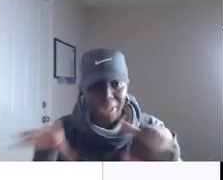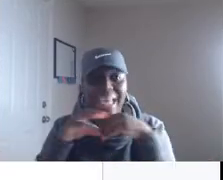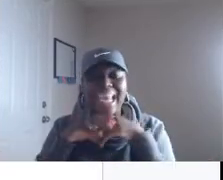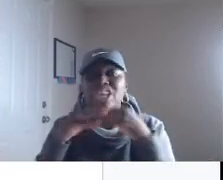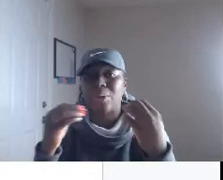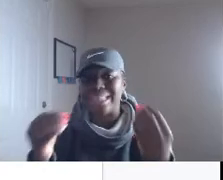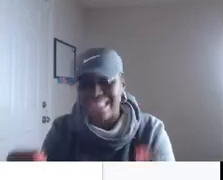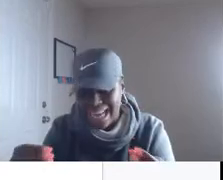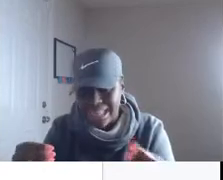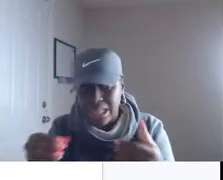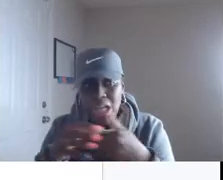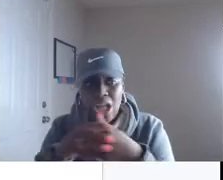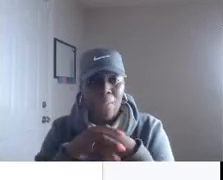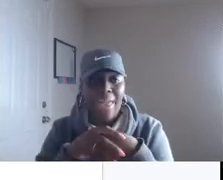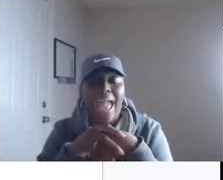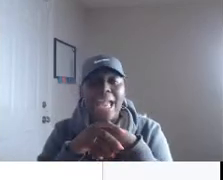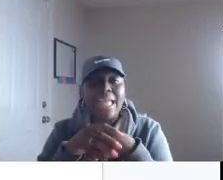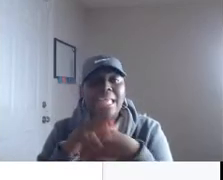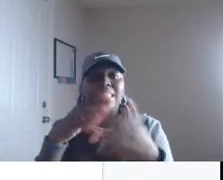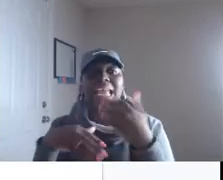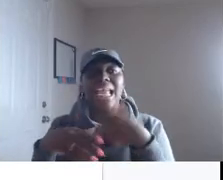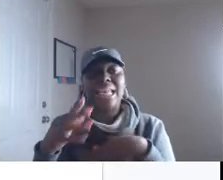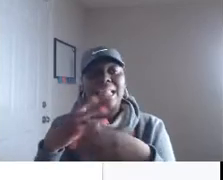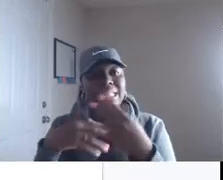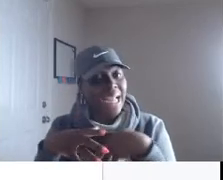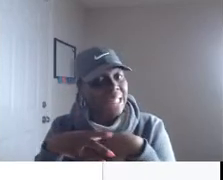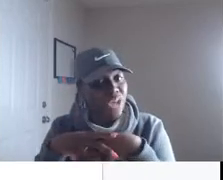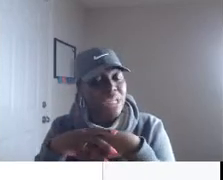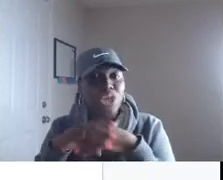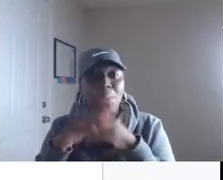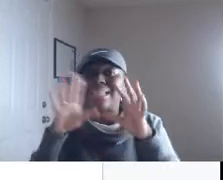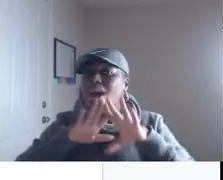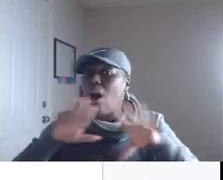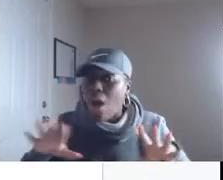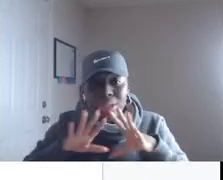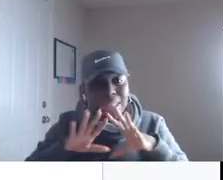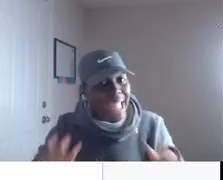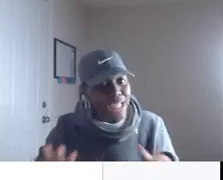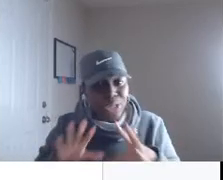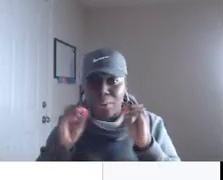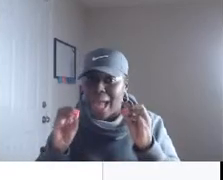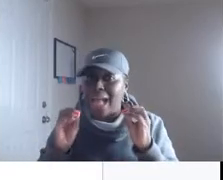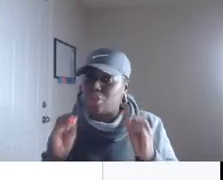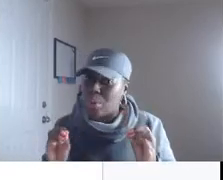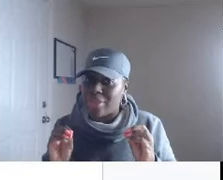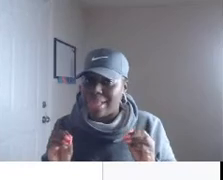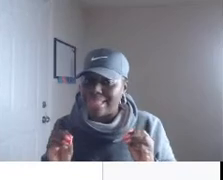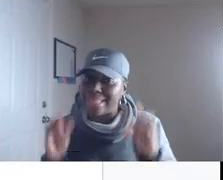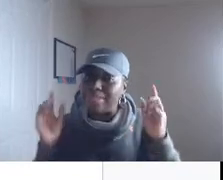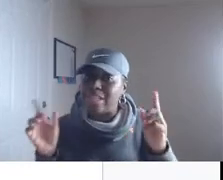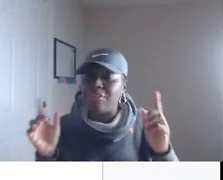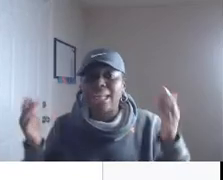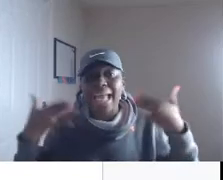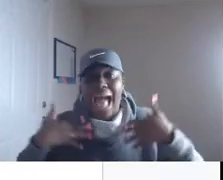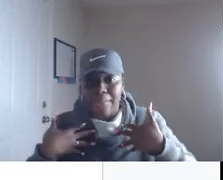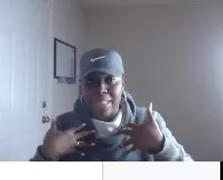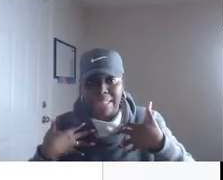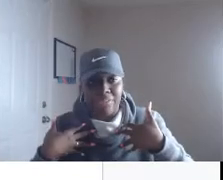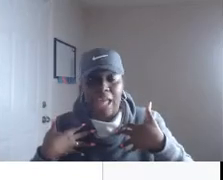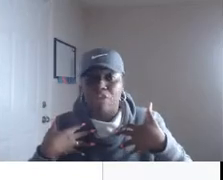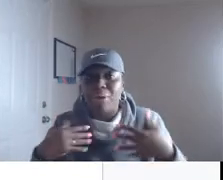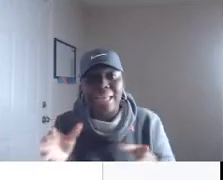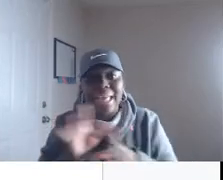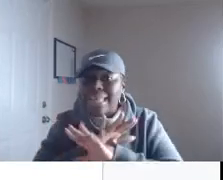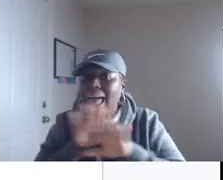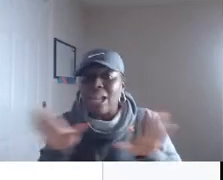notary in your state okay then the second thing you need to know is that all states are not doing this specifically i'm